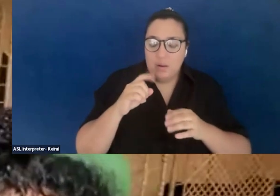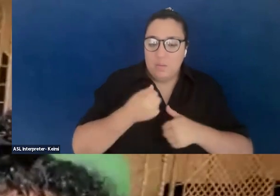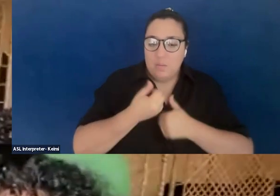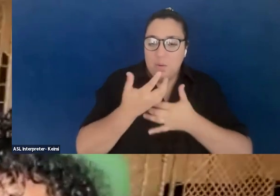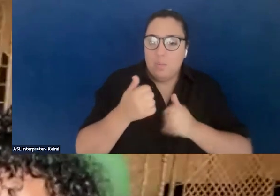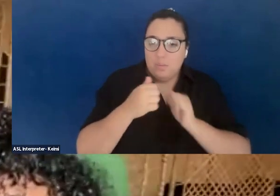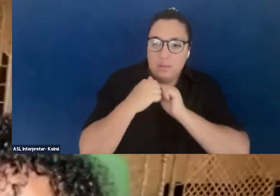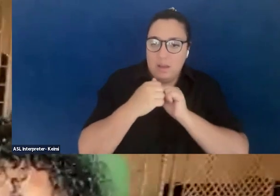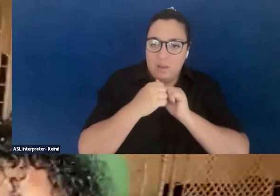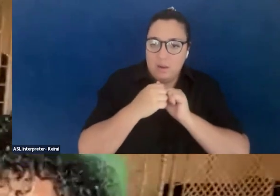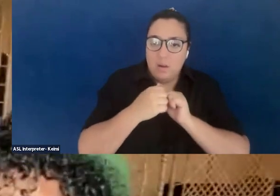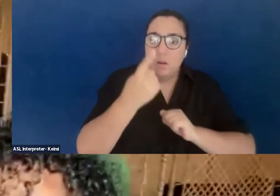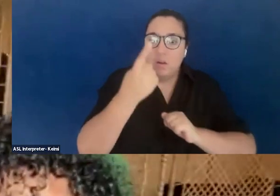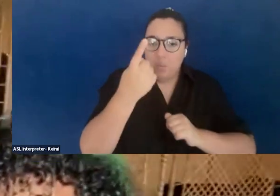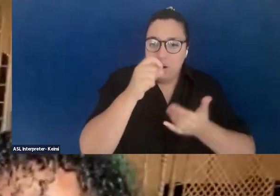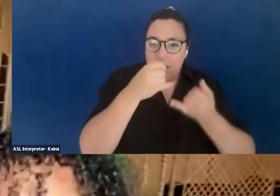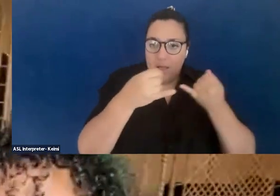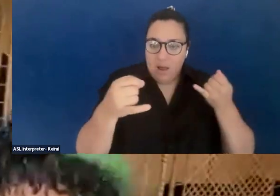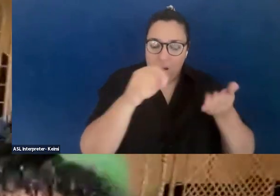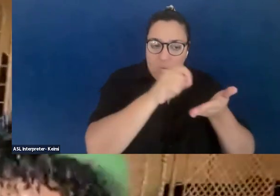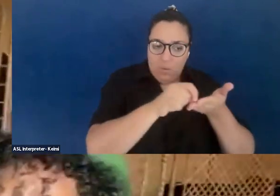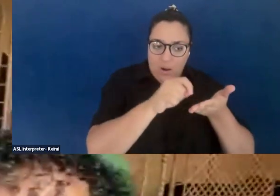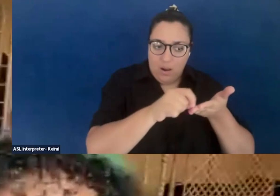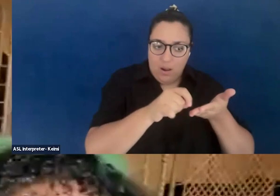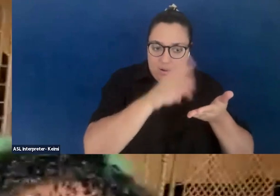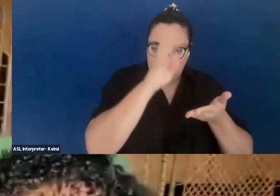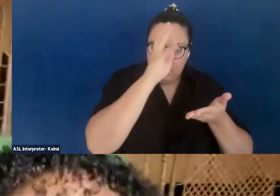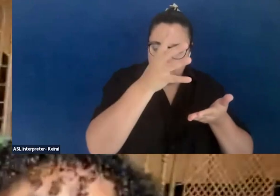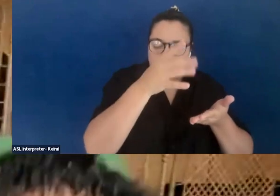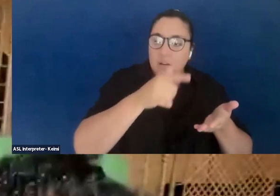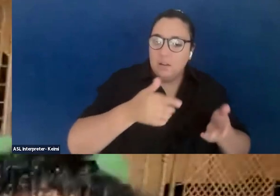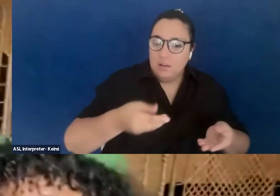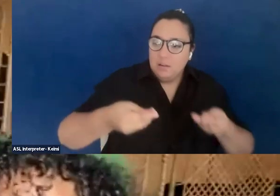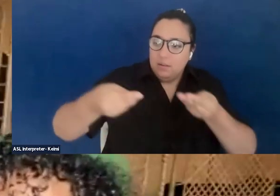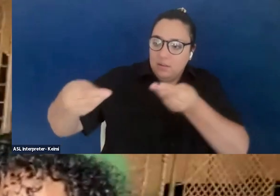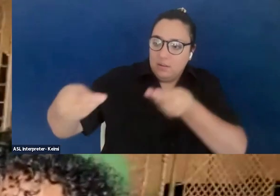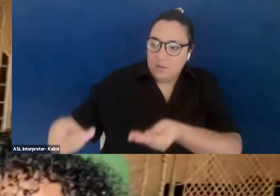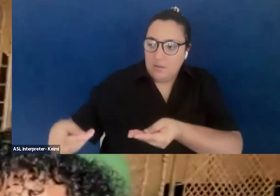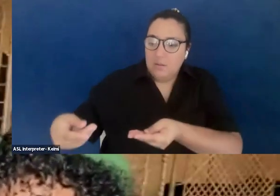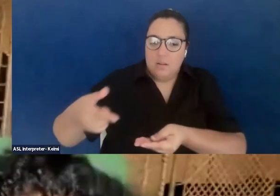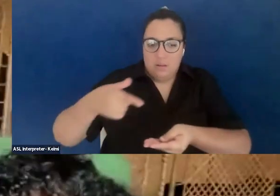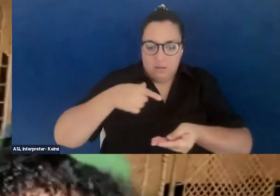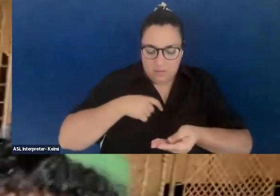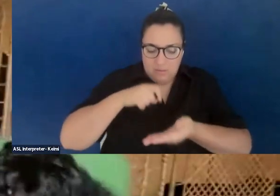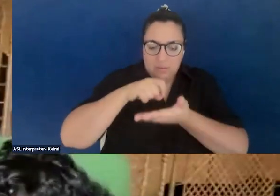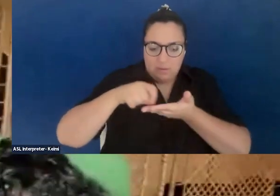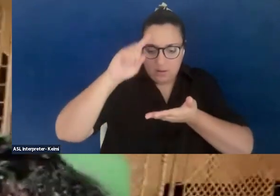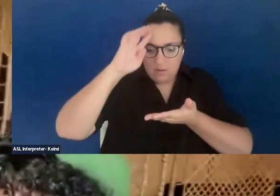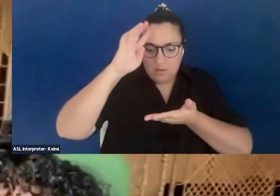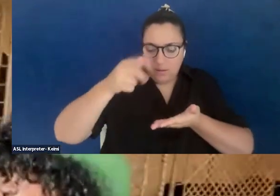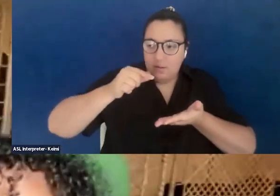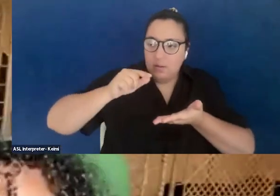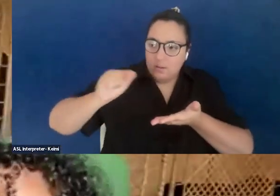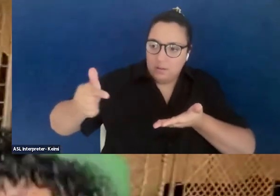line and we'd pass it down across, right, and then we'd read it together, and it was really beautiful to, to figure out where,